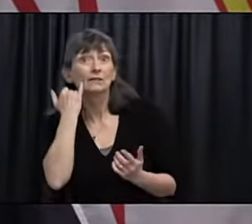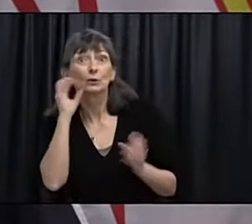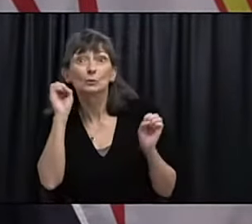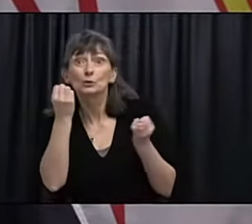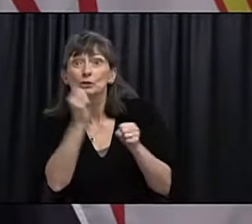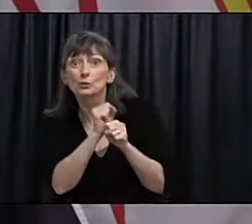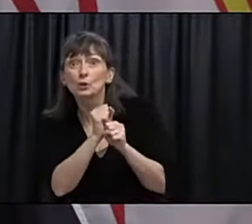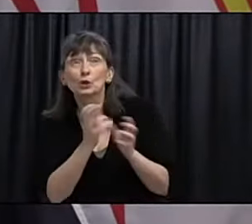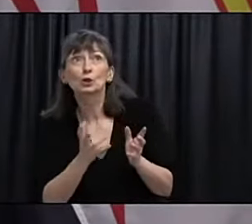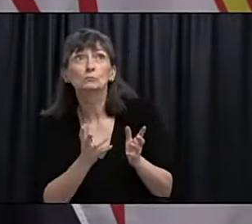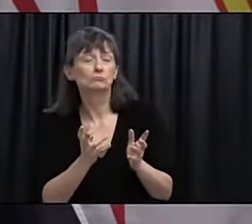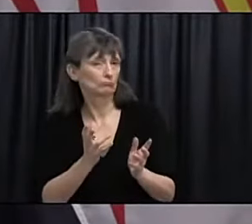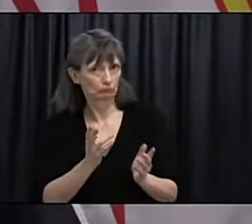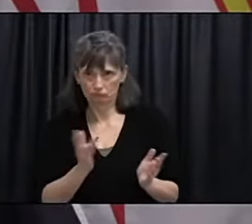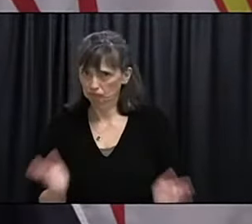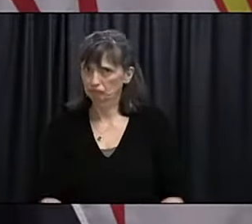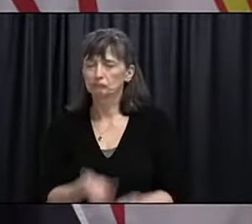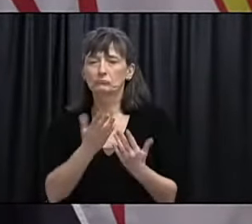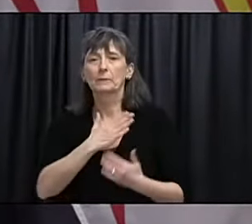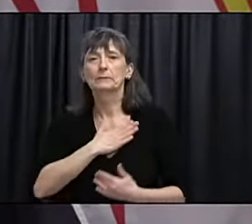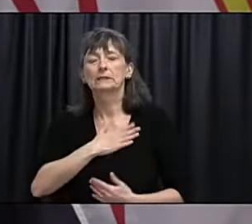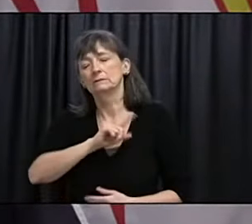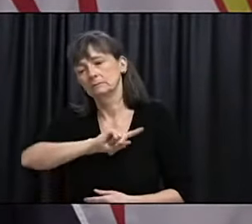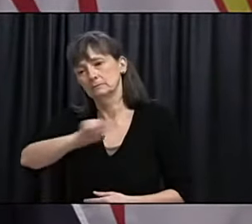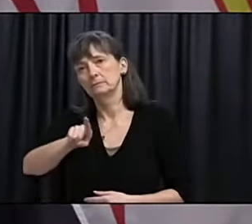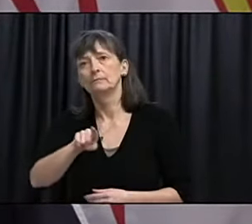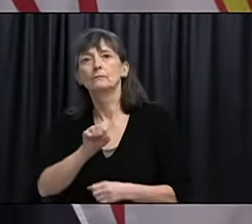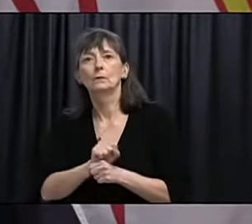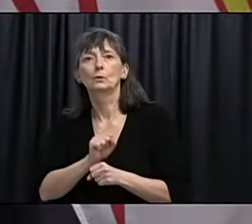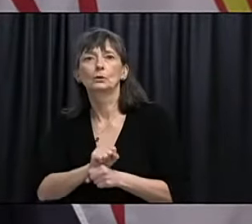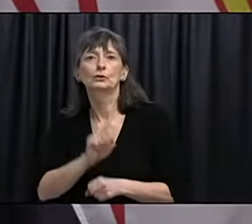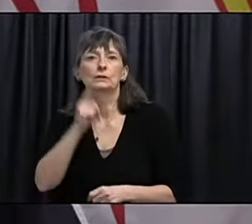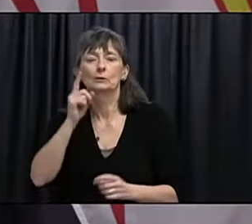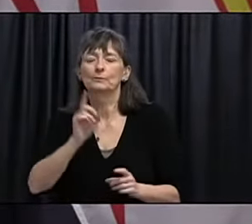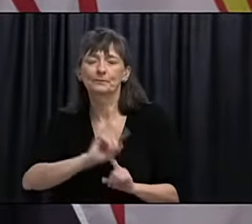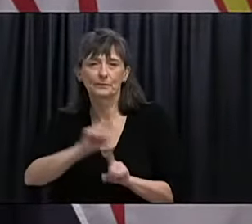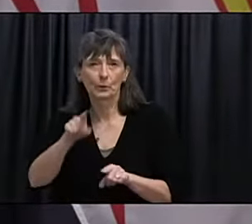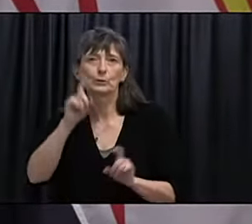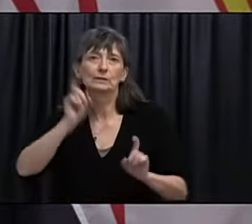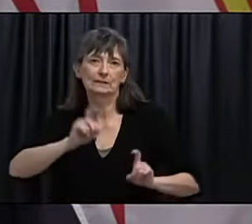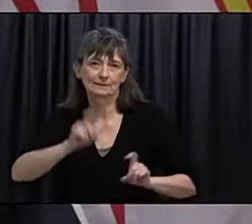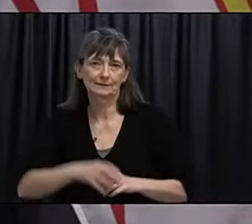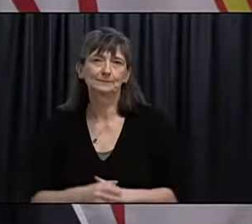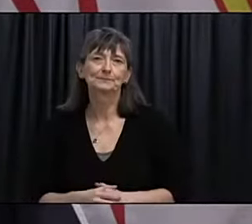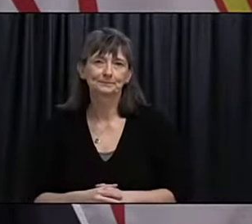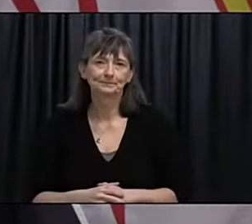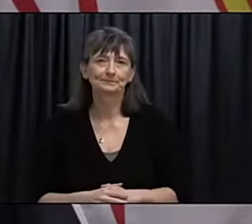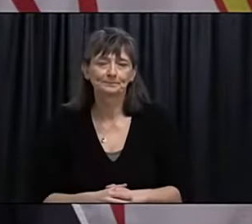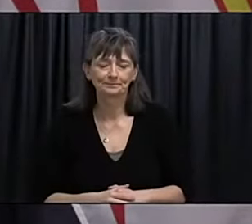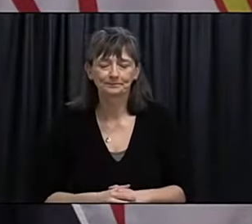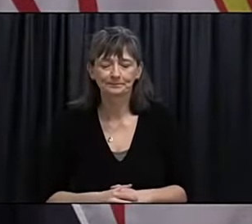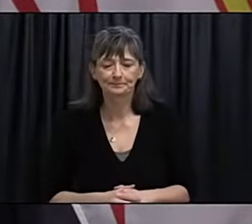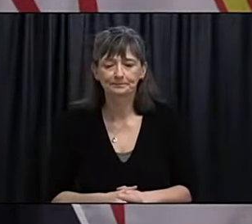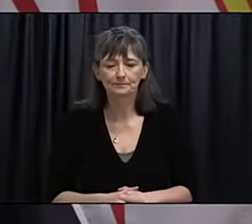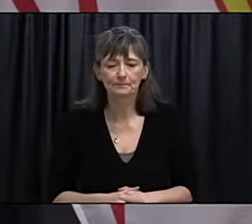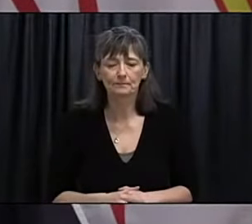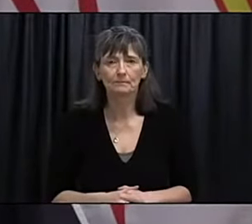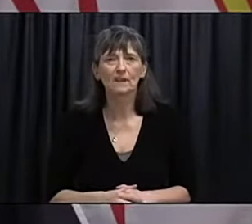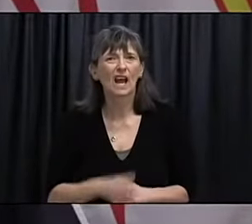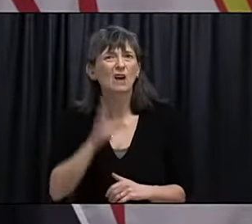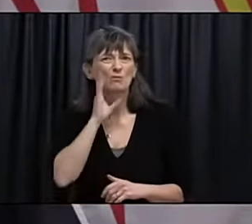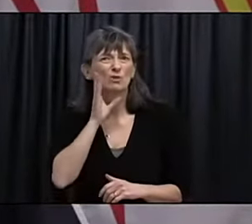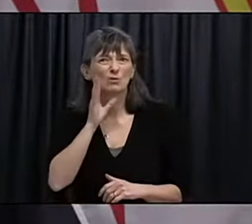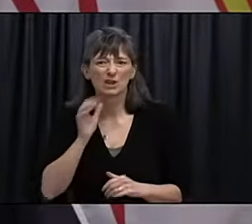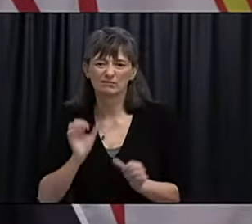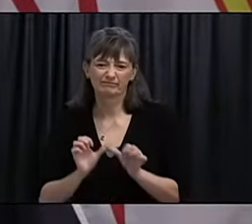front lines, yes, absolutely. Please reach out and fill out the form to get an appointment. And this will be